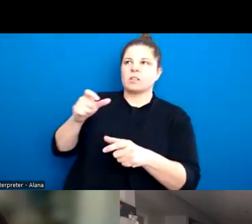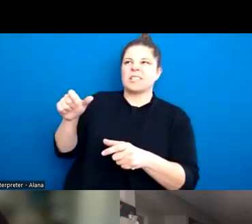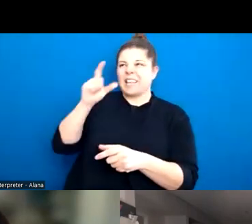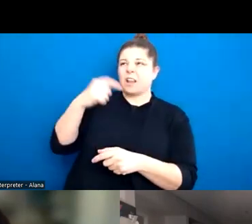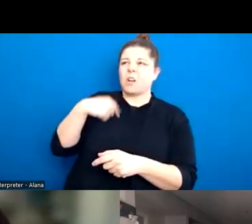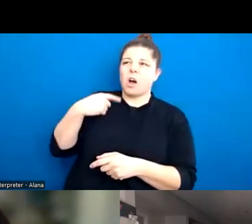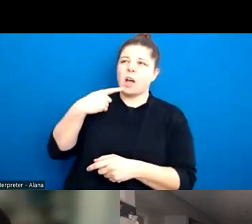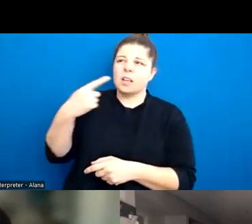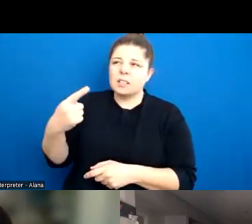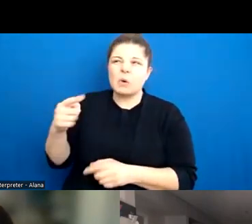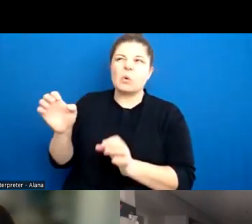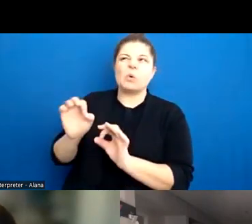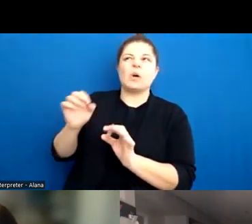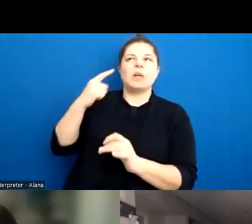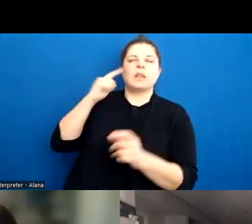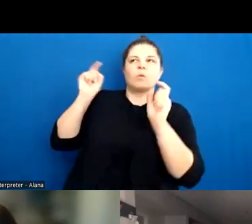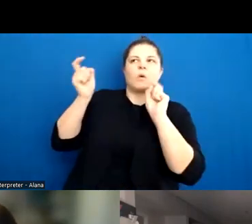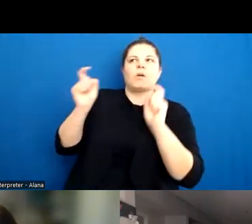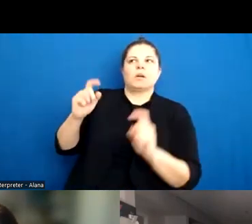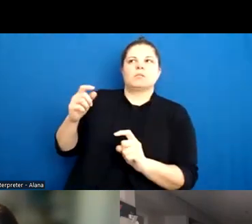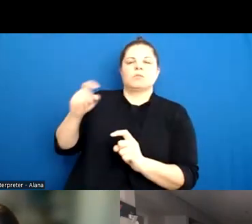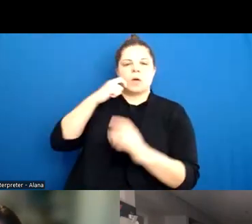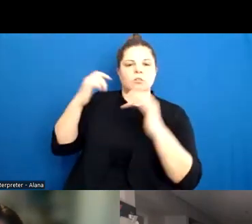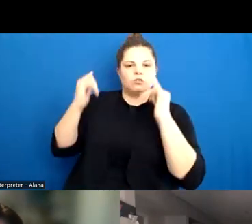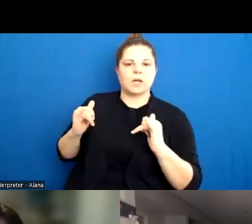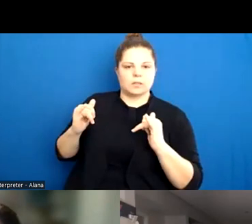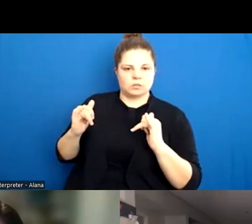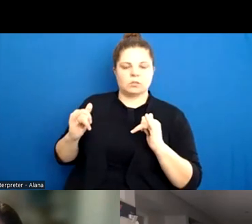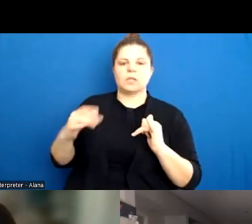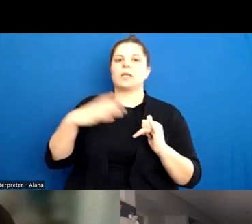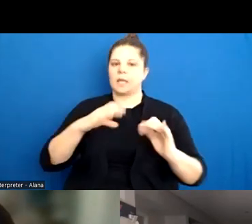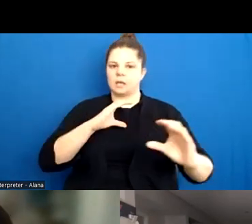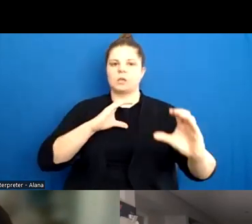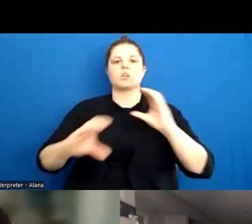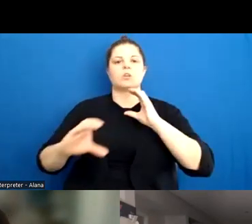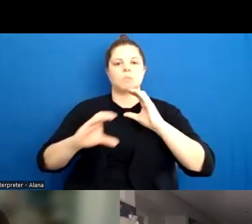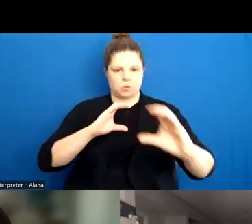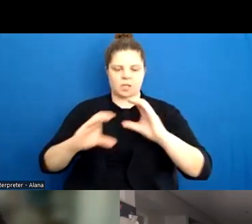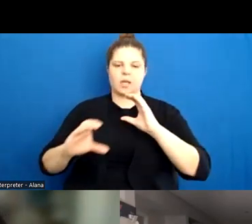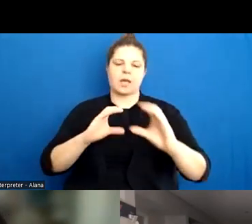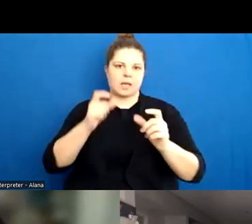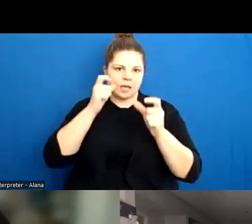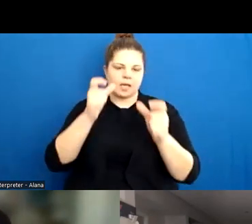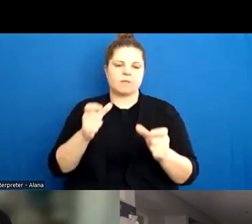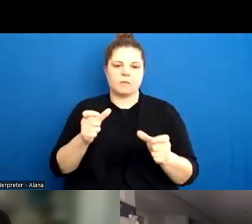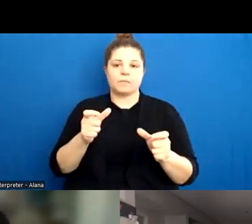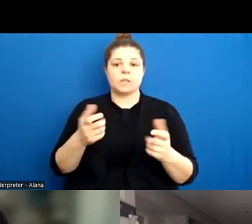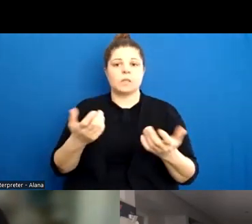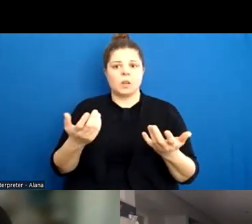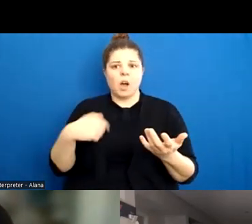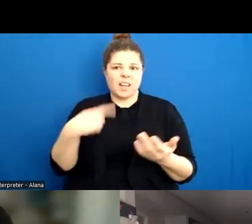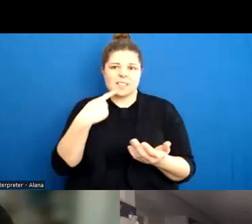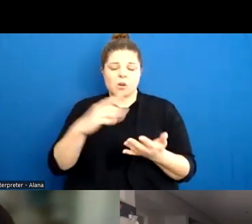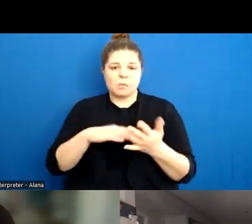and thoughtful about how we communicate. I always say to parents, it's good to use kind of news stories or TV shows or streaming shows